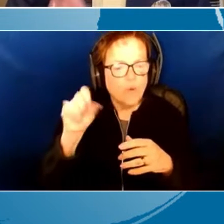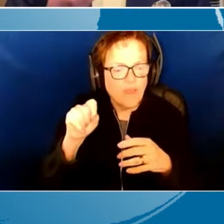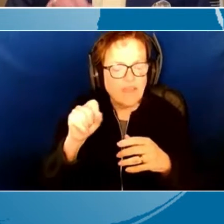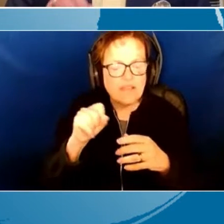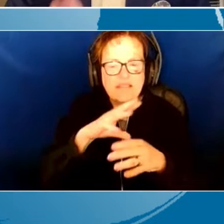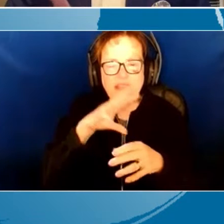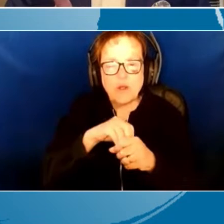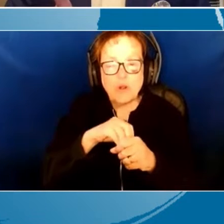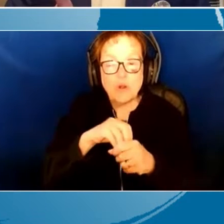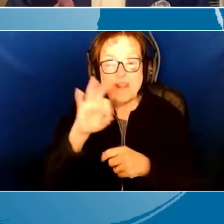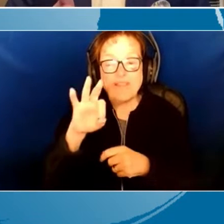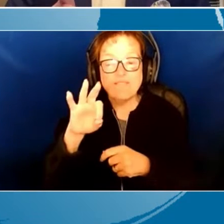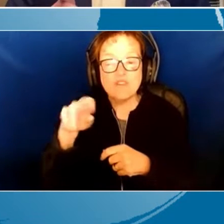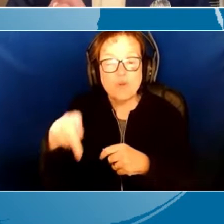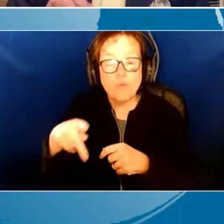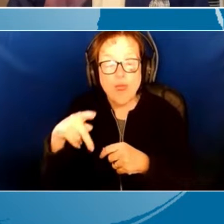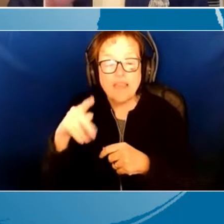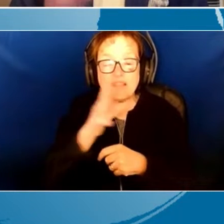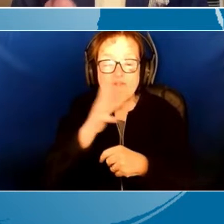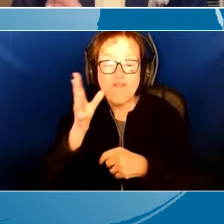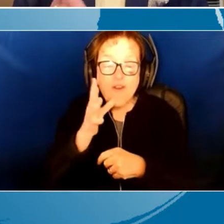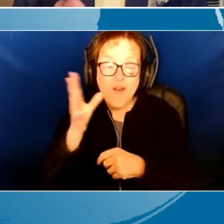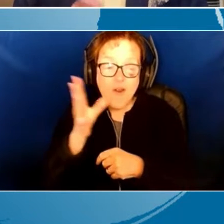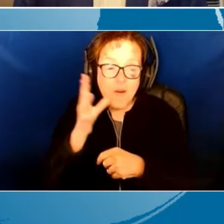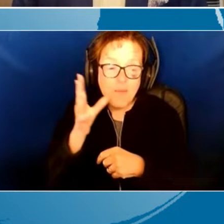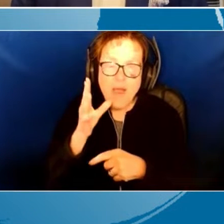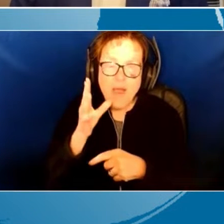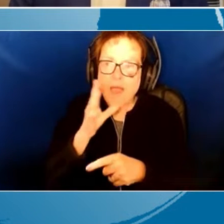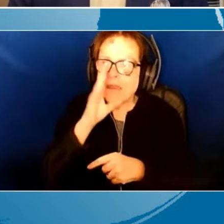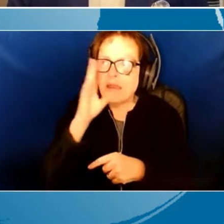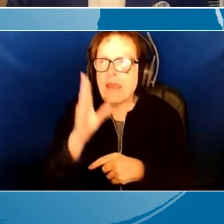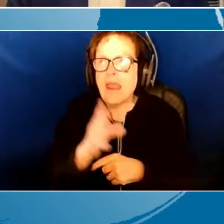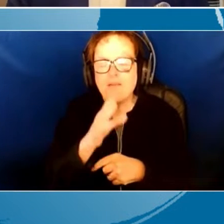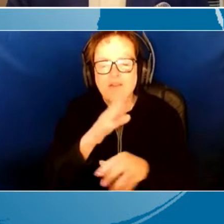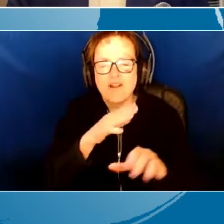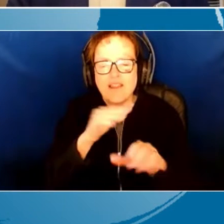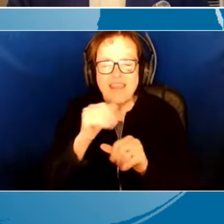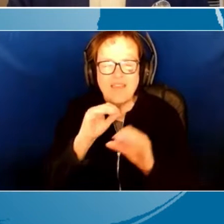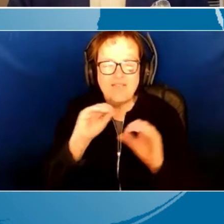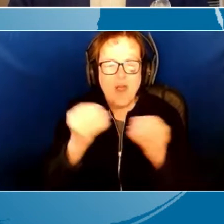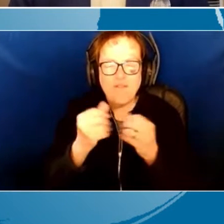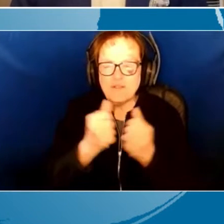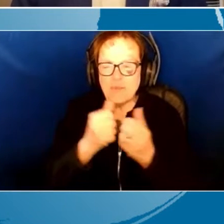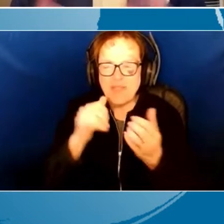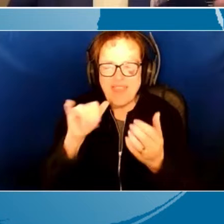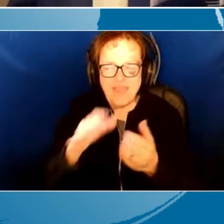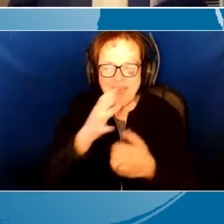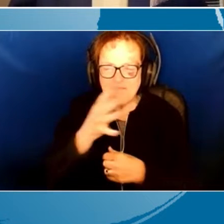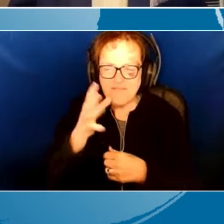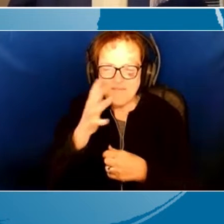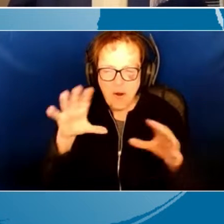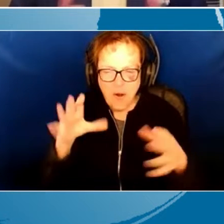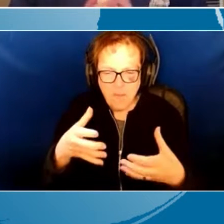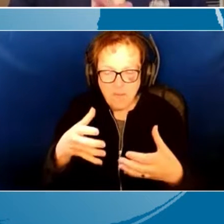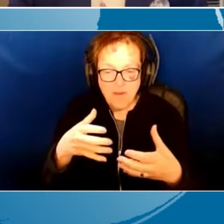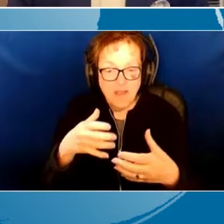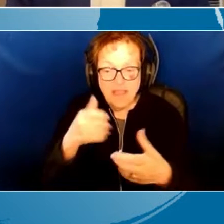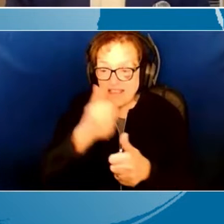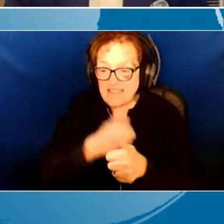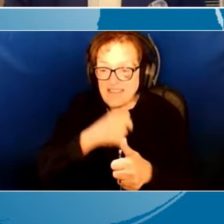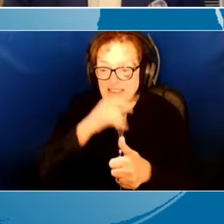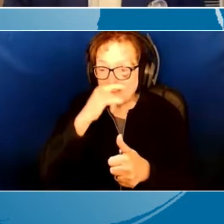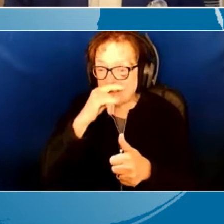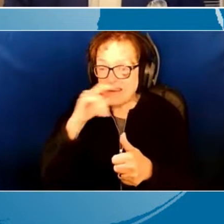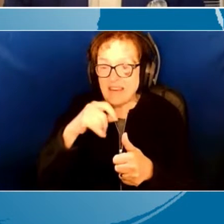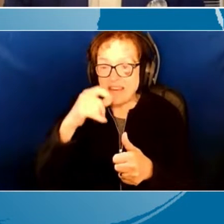my Fisher Price Farm. I would never leave my office without my Fisher Price Farm, because what child doesn't need to learn